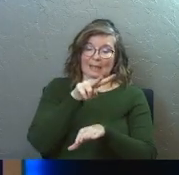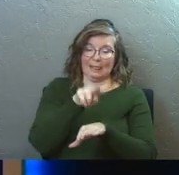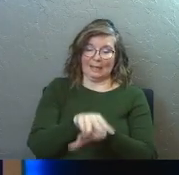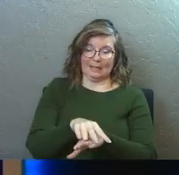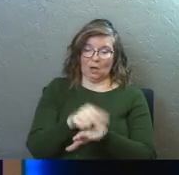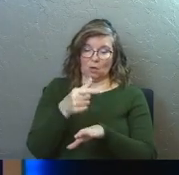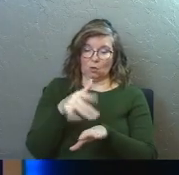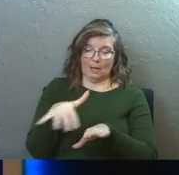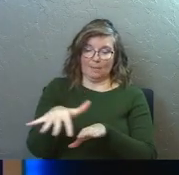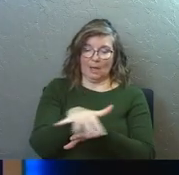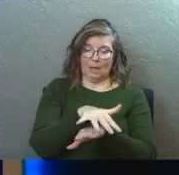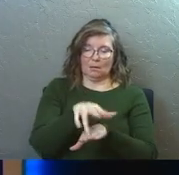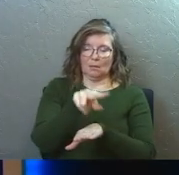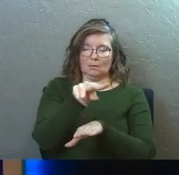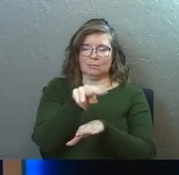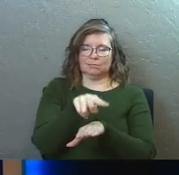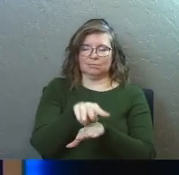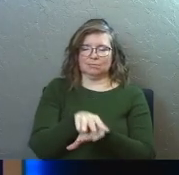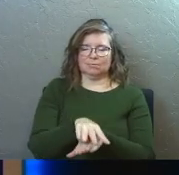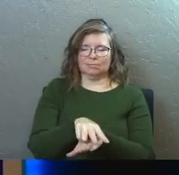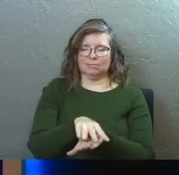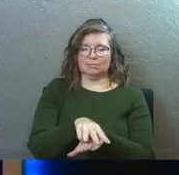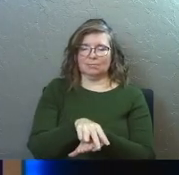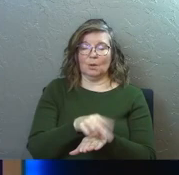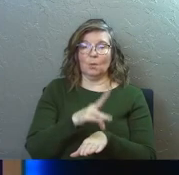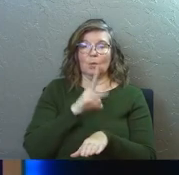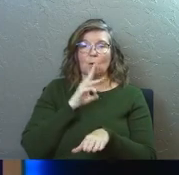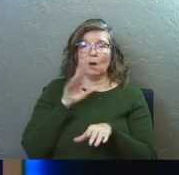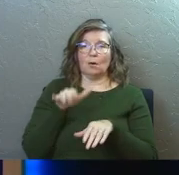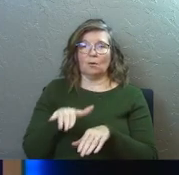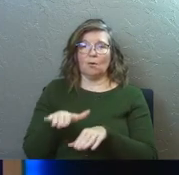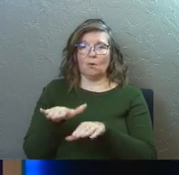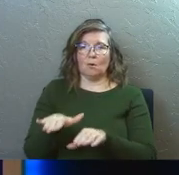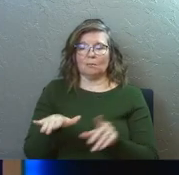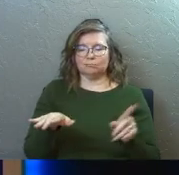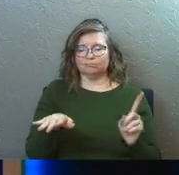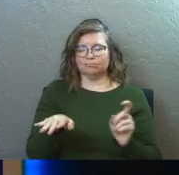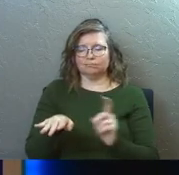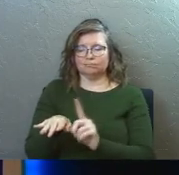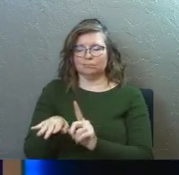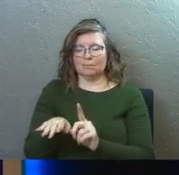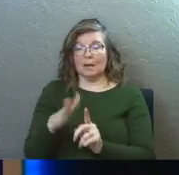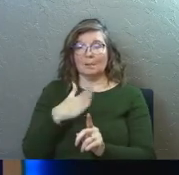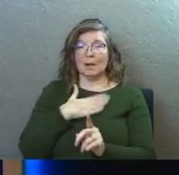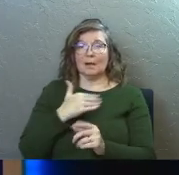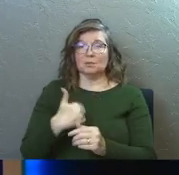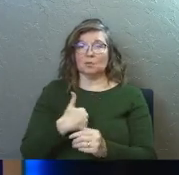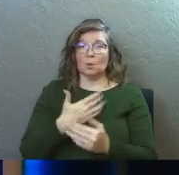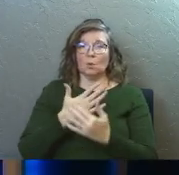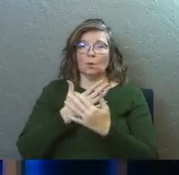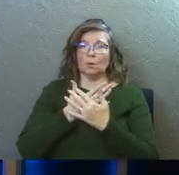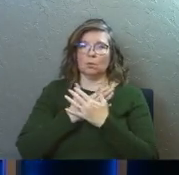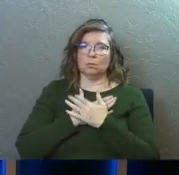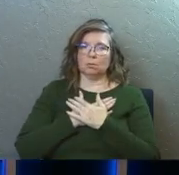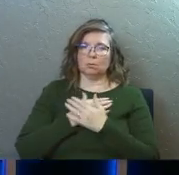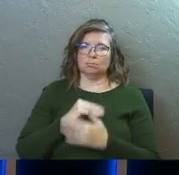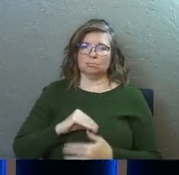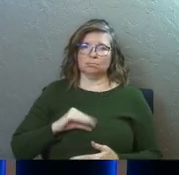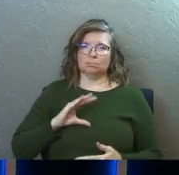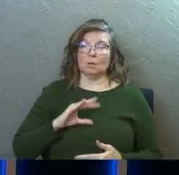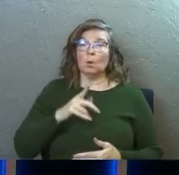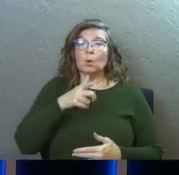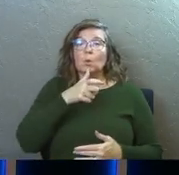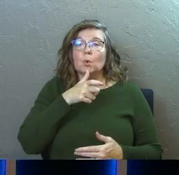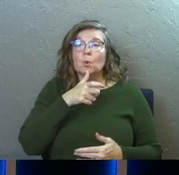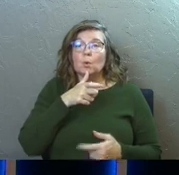He leads me besides still waters. He restores my soul. Who is in charge of how the rest happens for the sheep? The